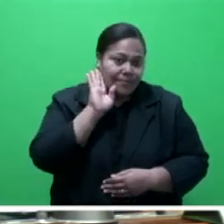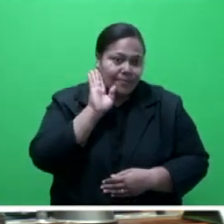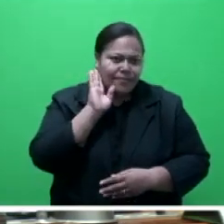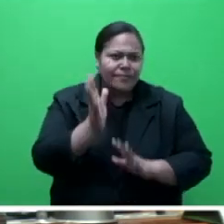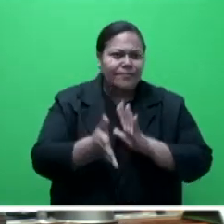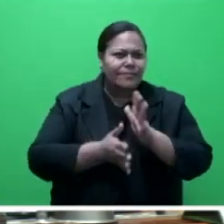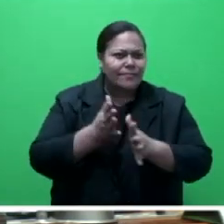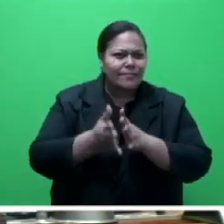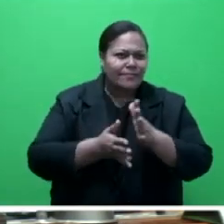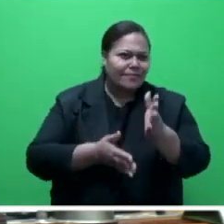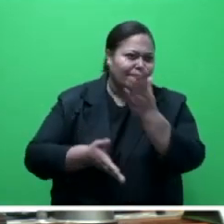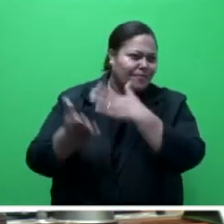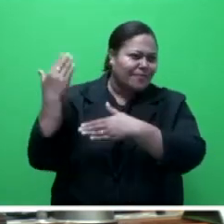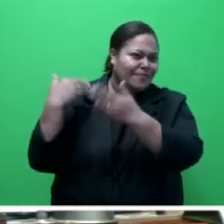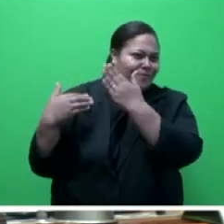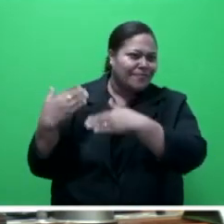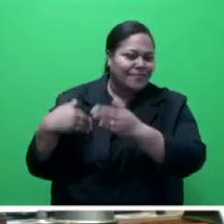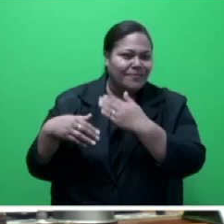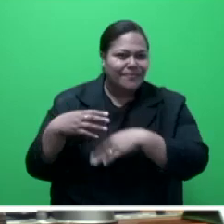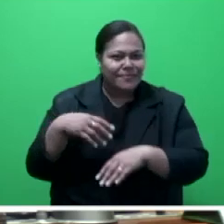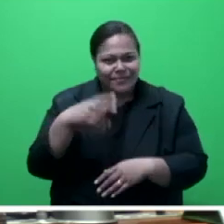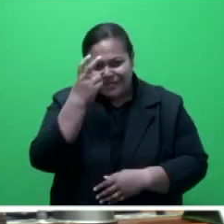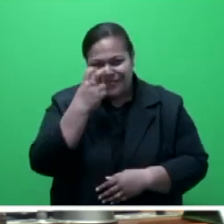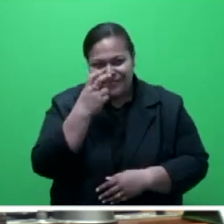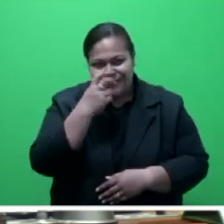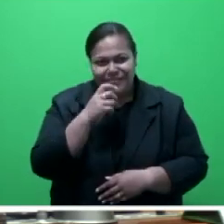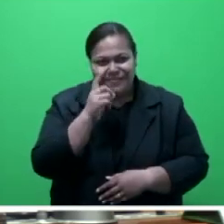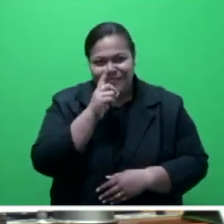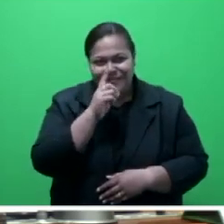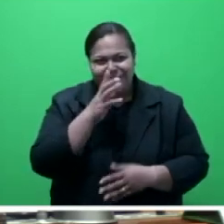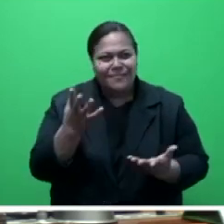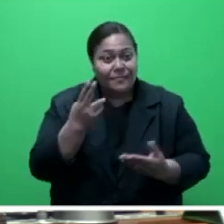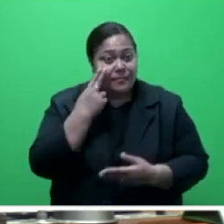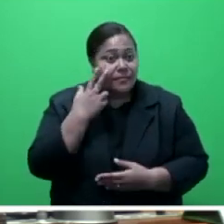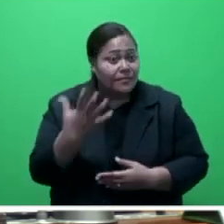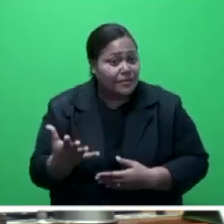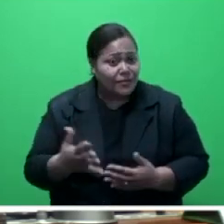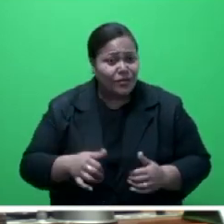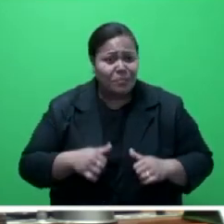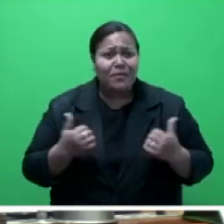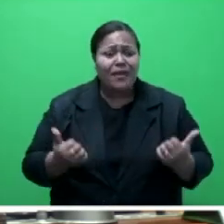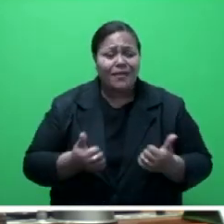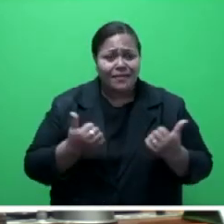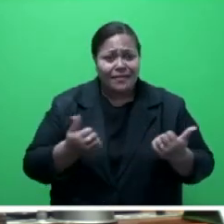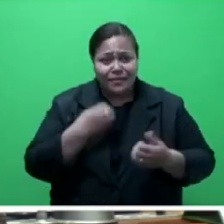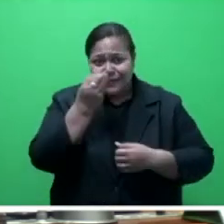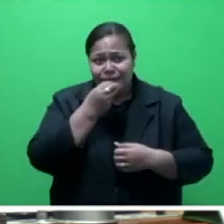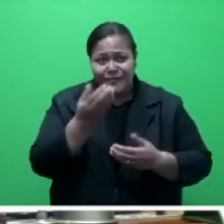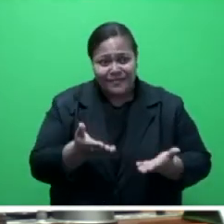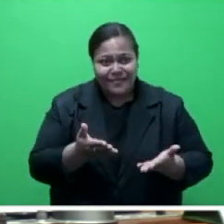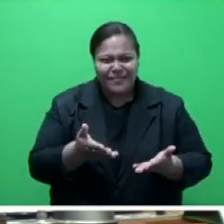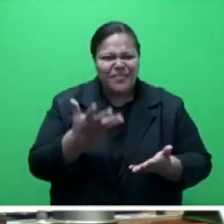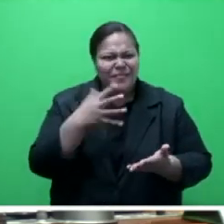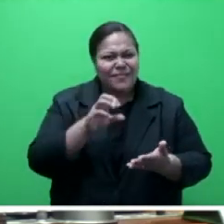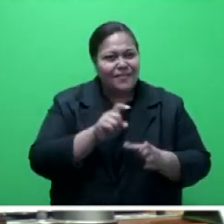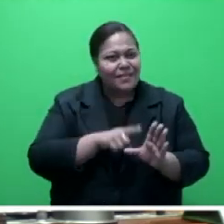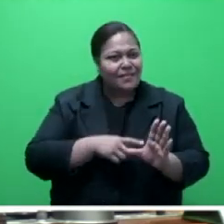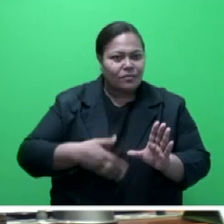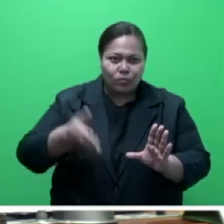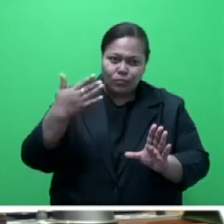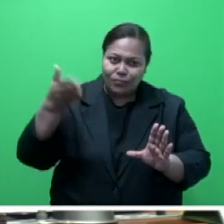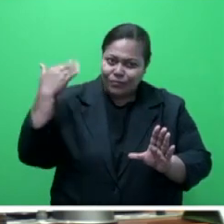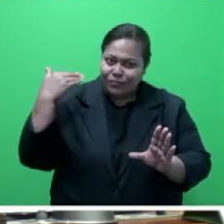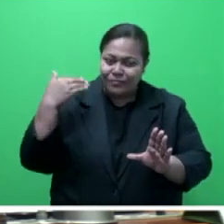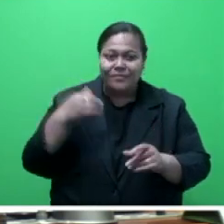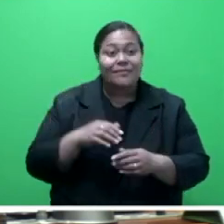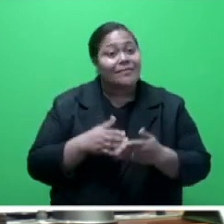elders about how plentiful nature was some 50 years ago when compared to the present. We now